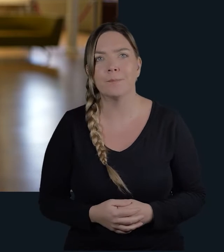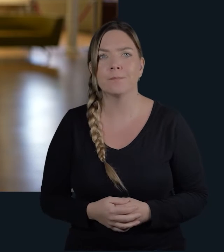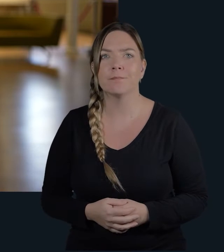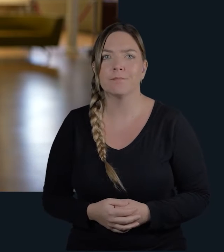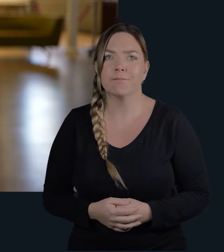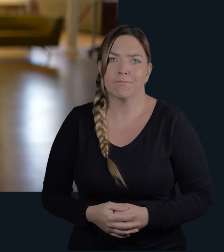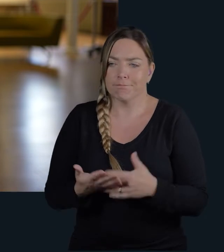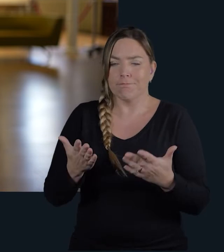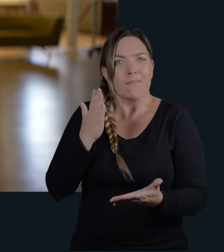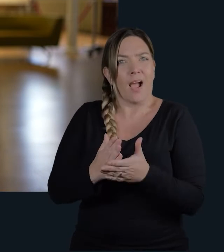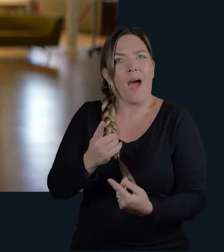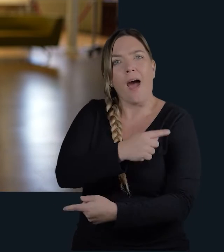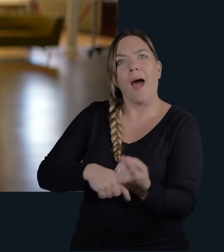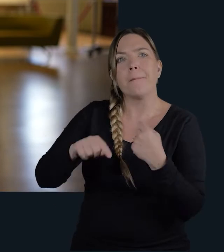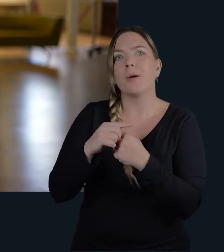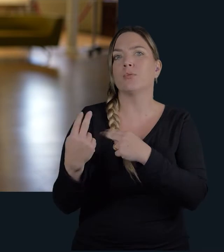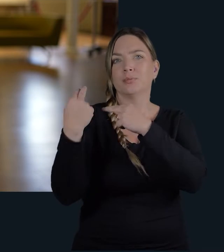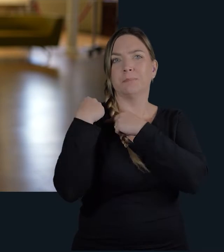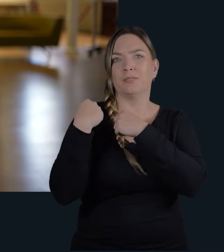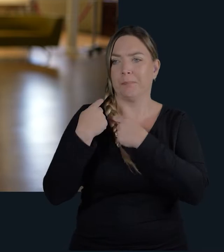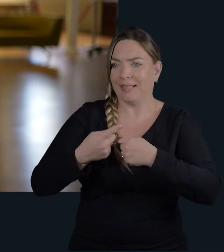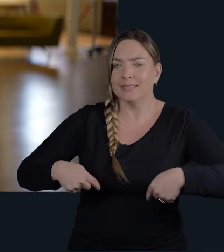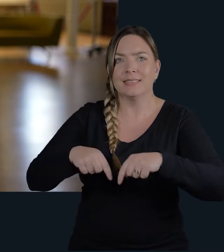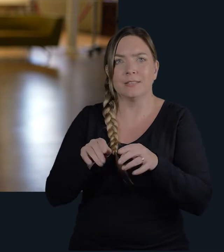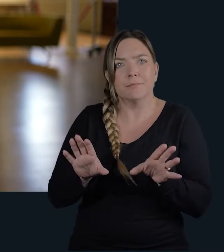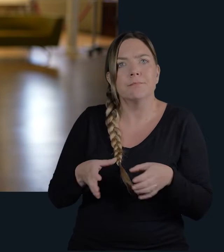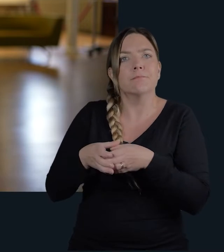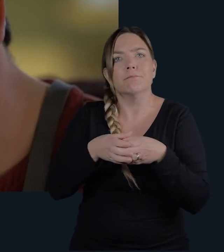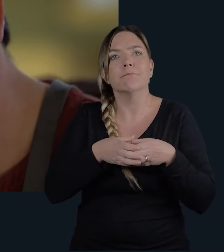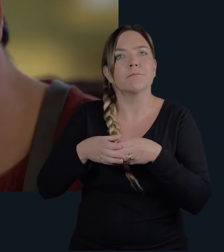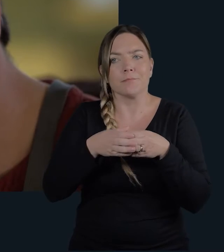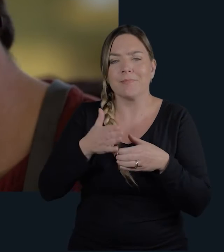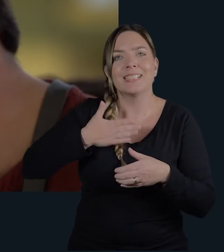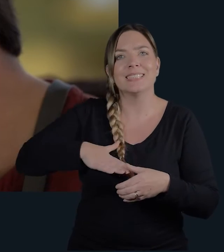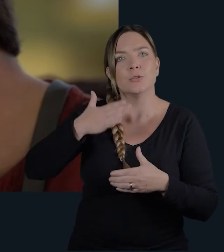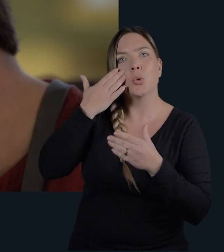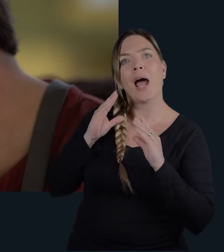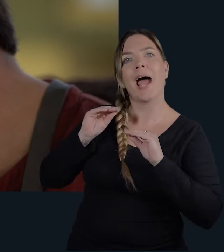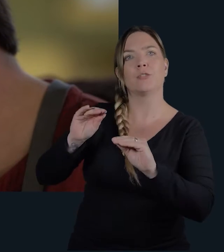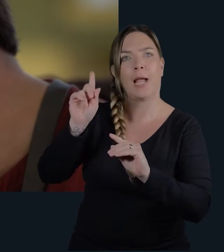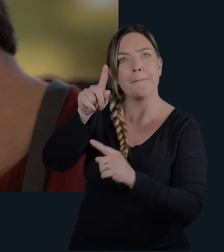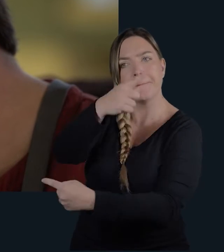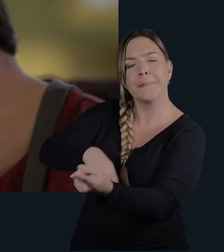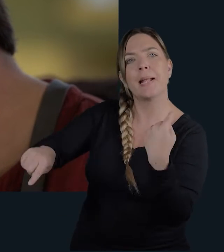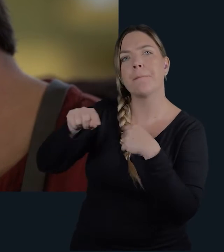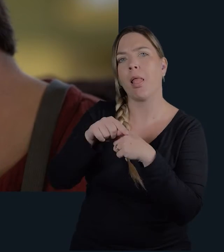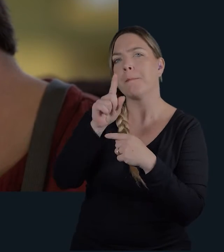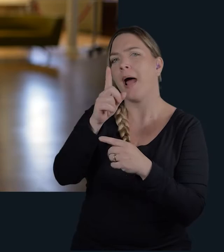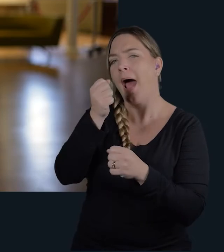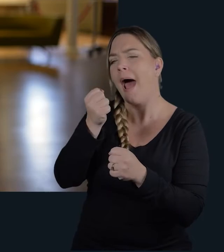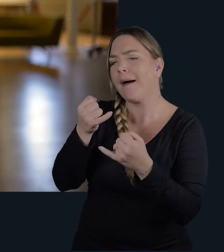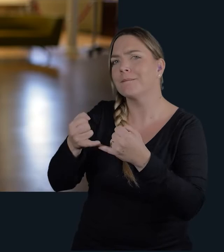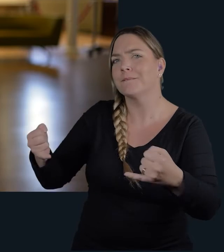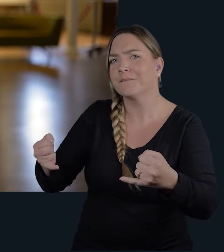know, in loads of areas of my life is a responsibility as a movement to sort of educate people